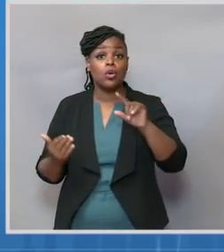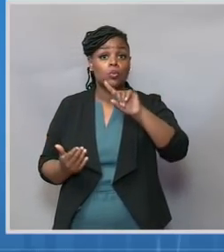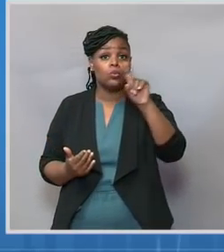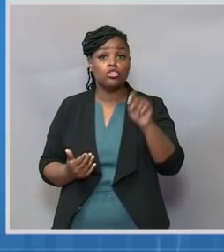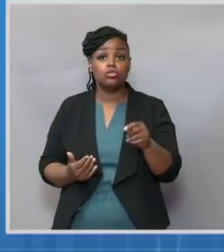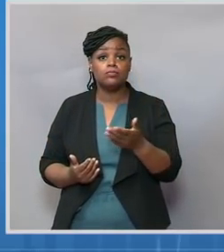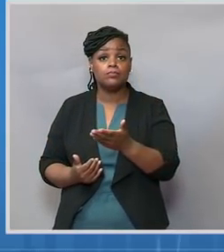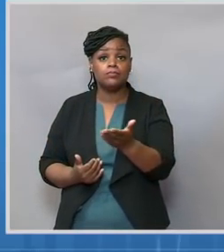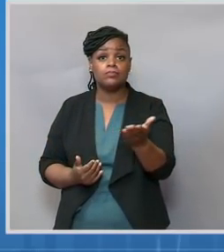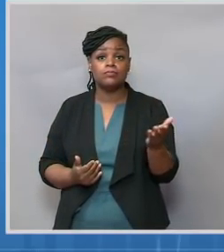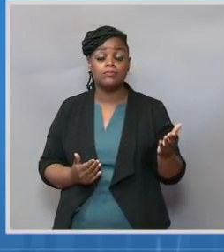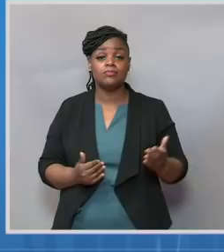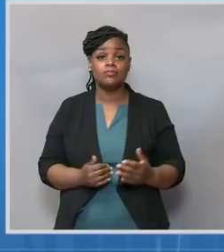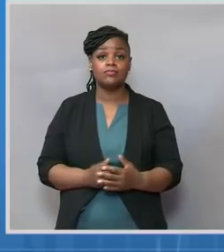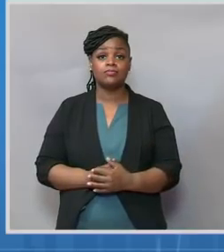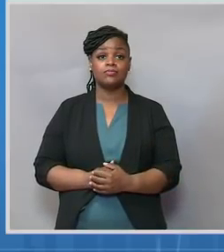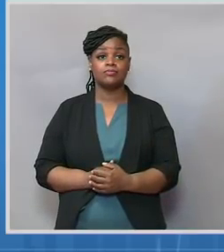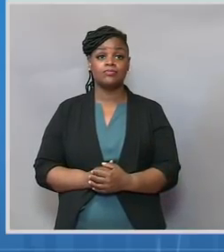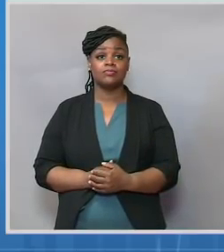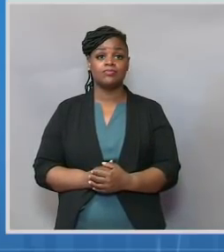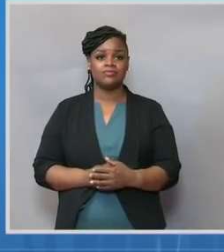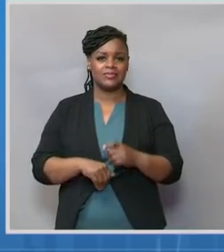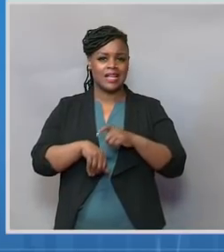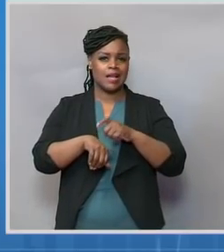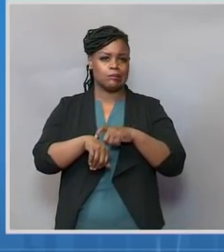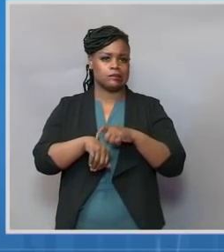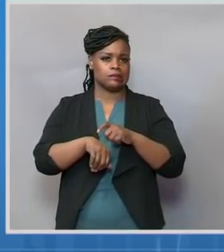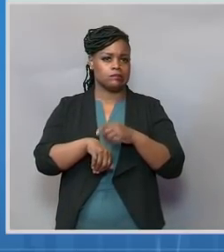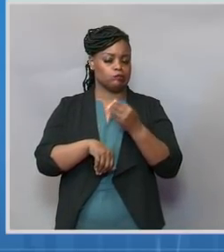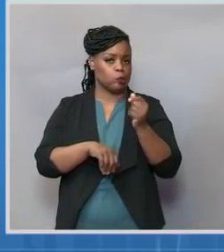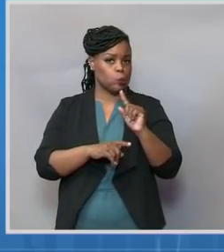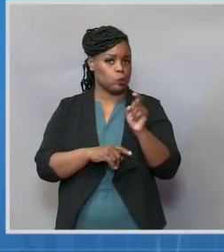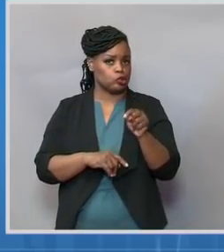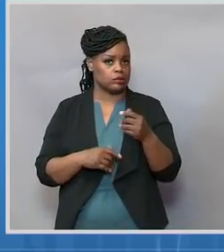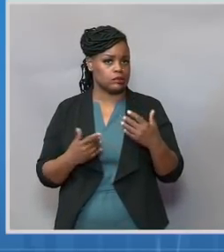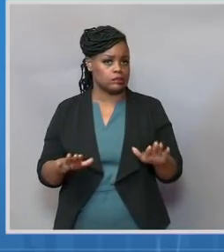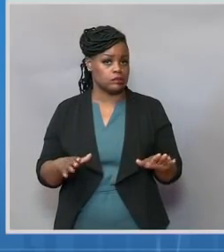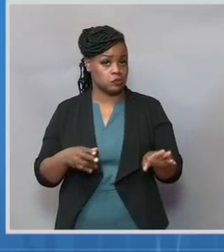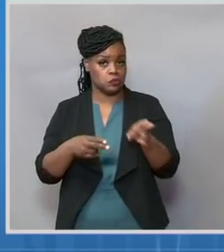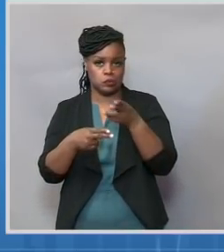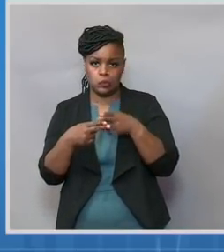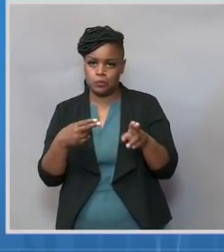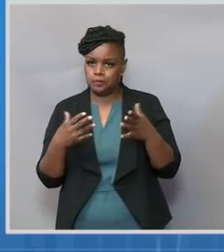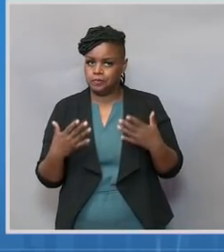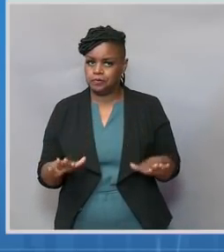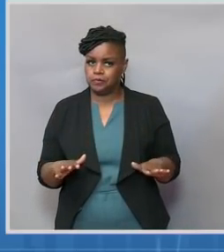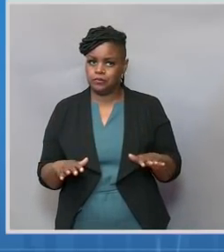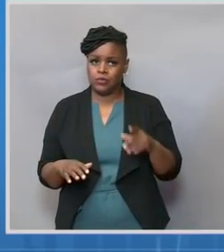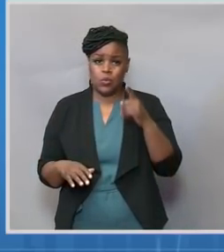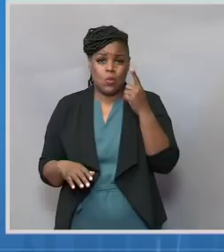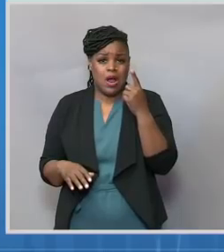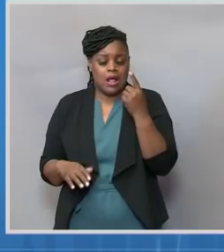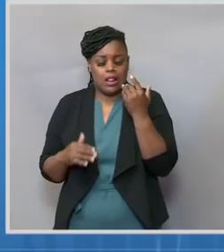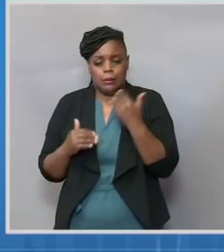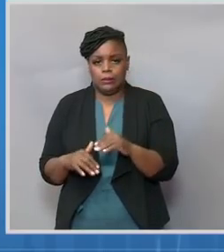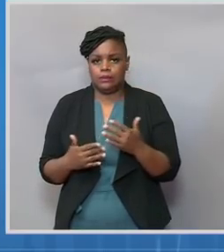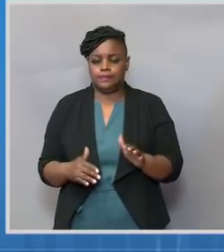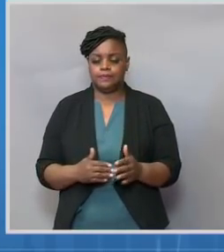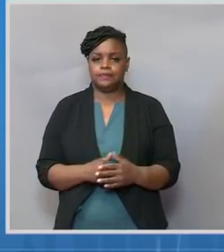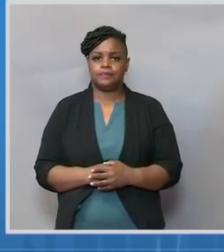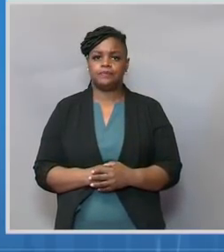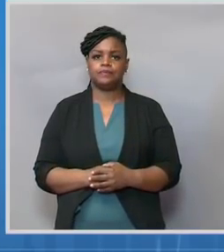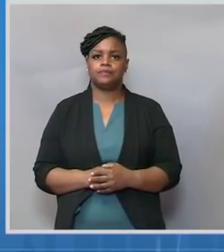Thank you. And we only have time for a few questions today. So please keep your questions to one question. Shannon Petty-Peace at NBC.